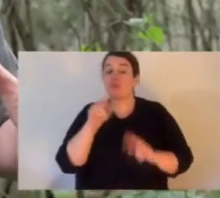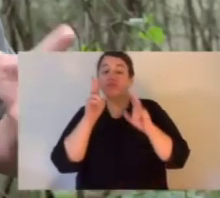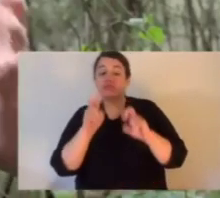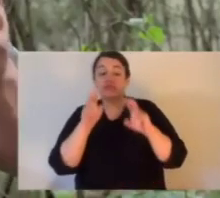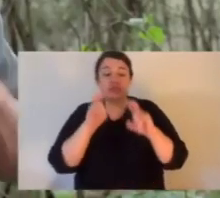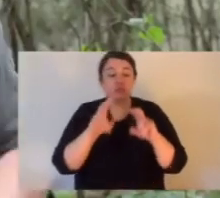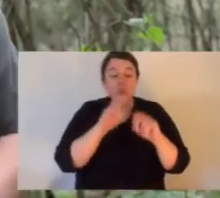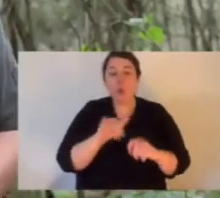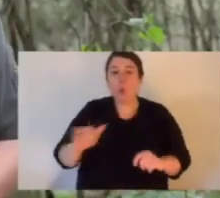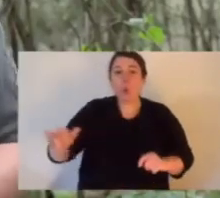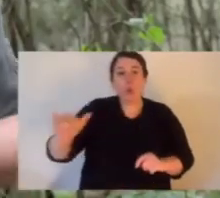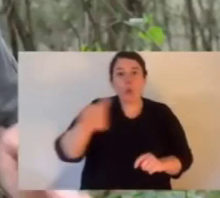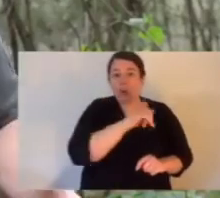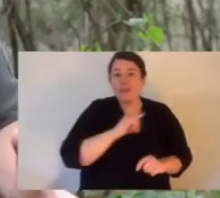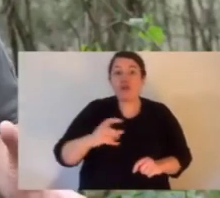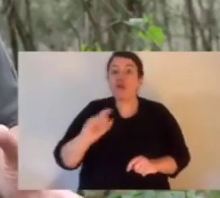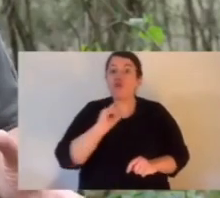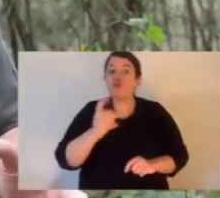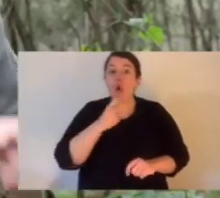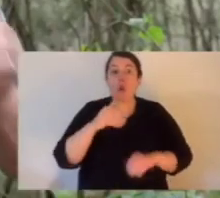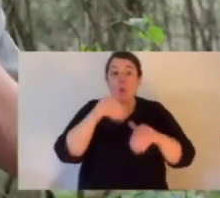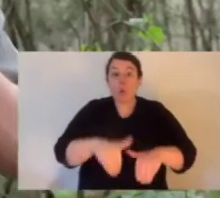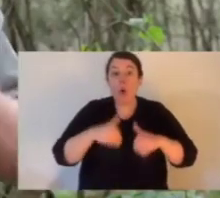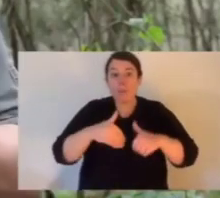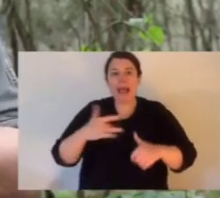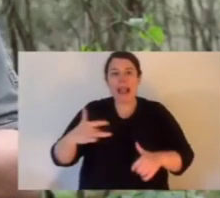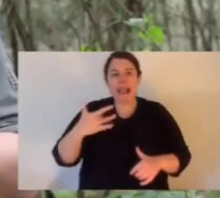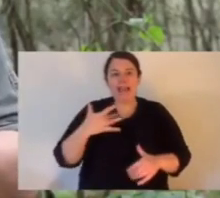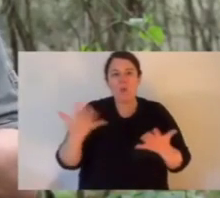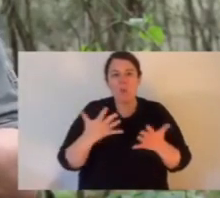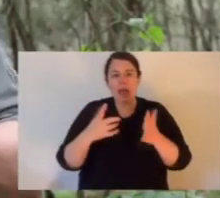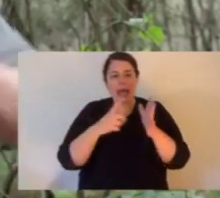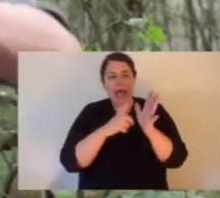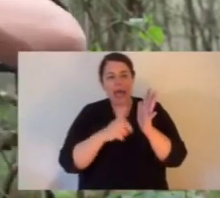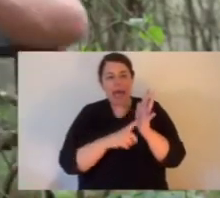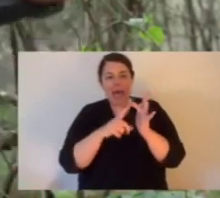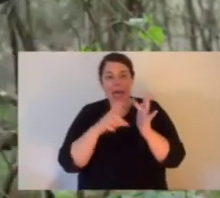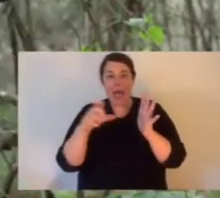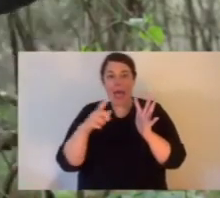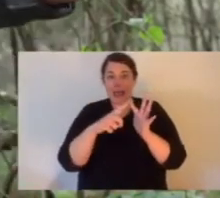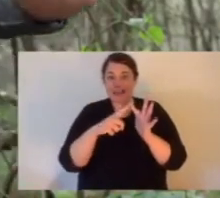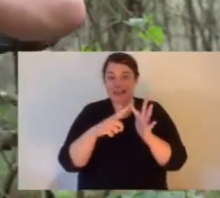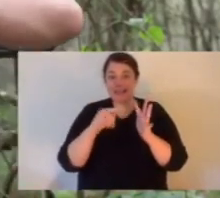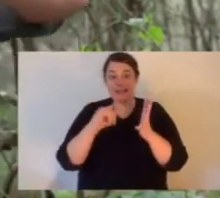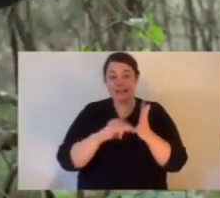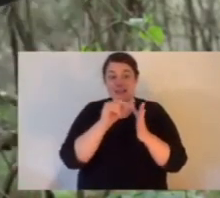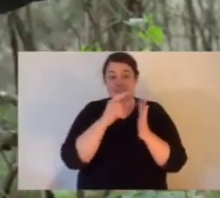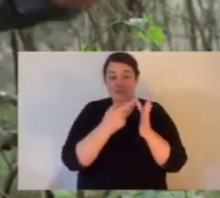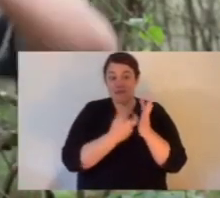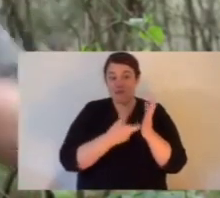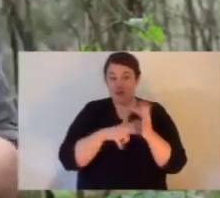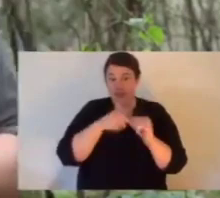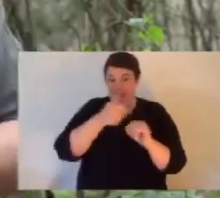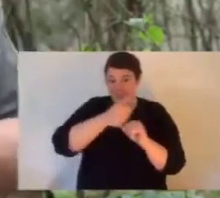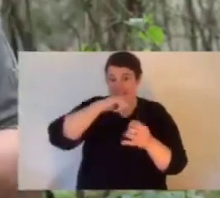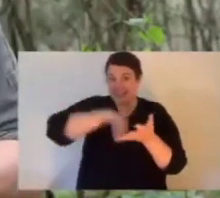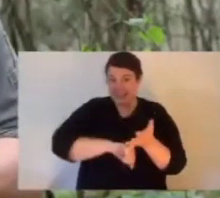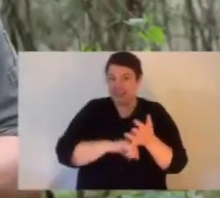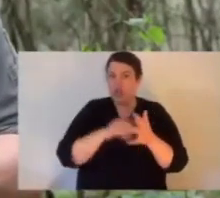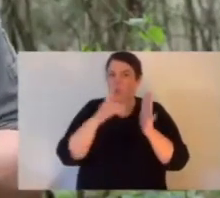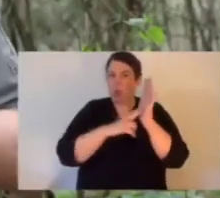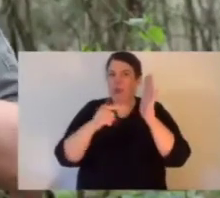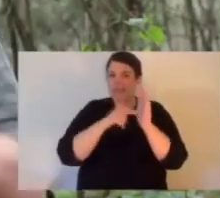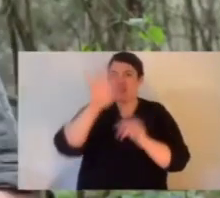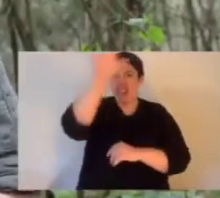Okay, couple of bits of homework. Rock wallabies vary in size. I want you to